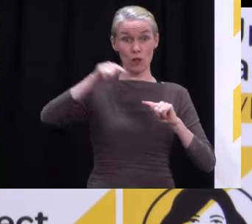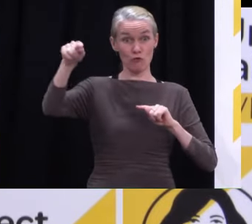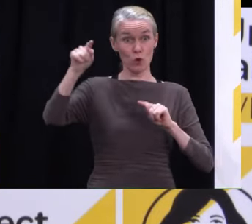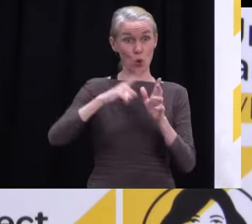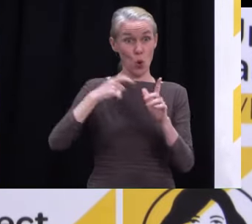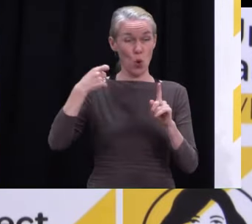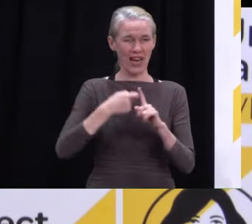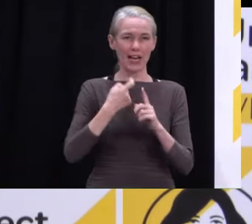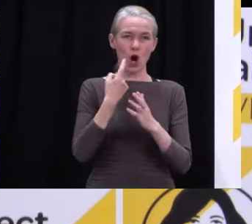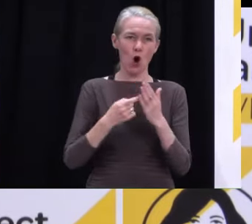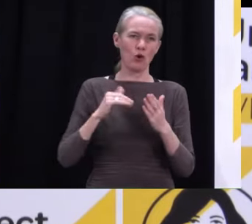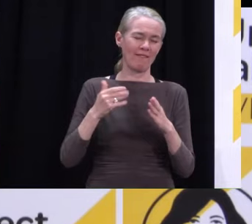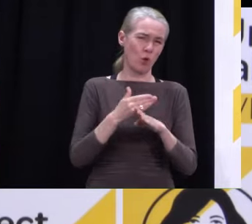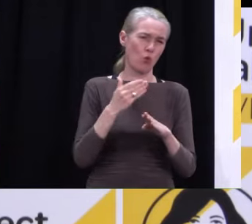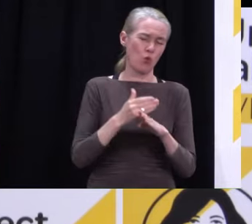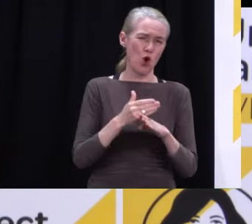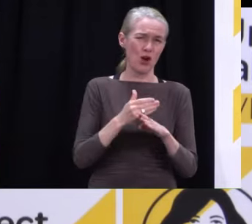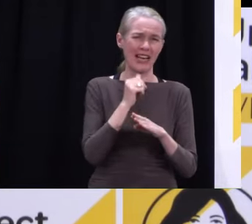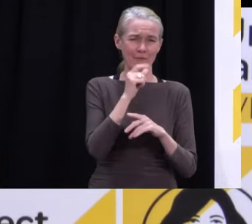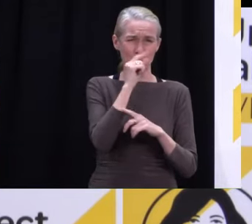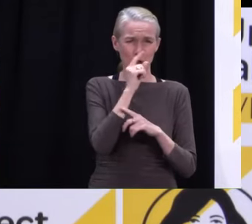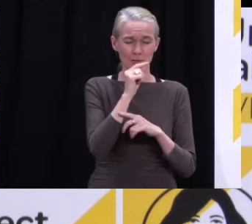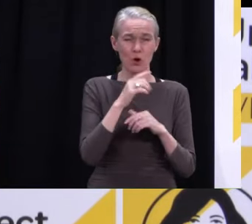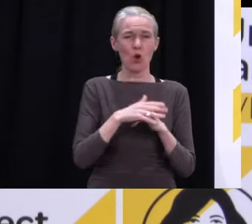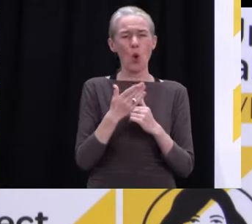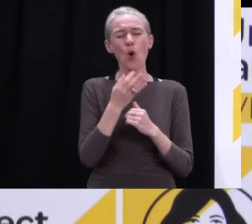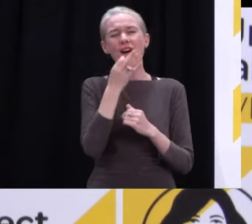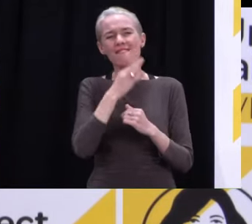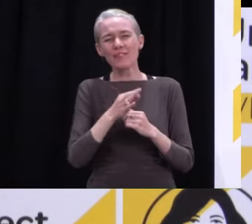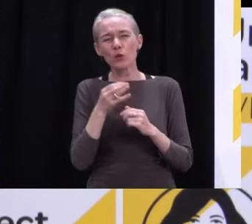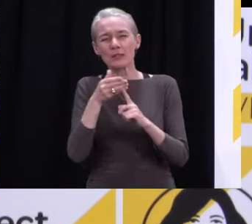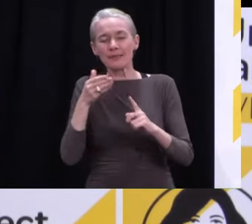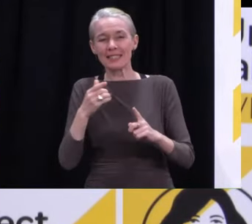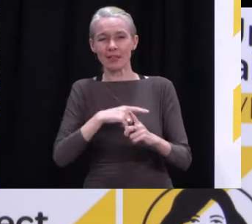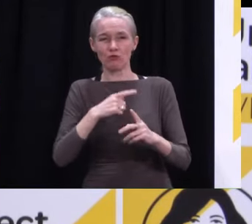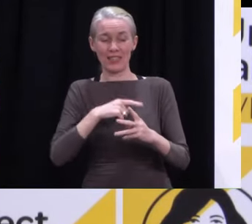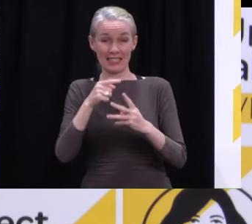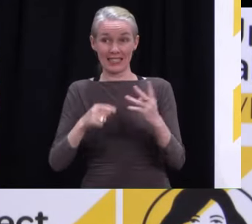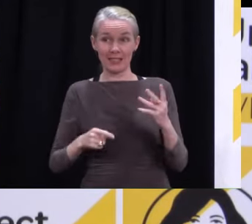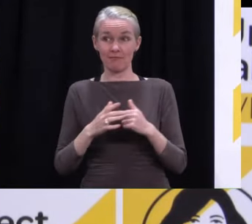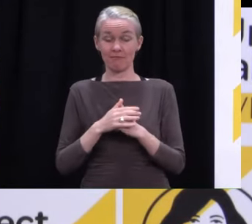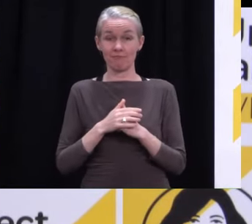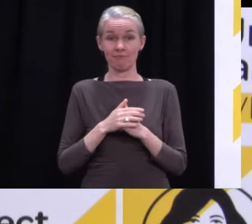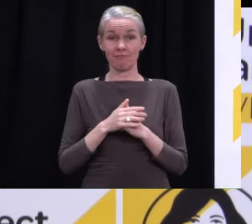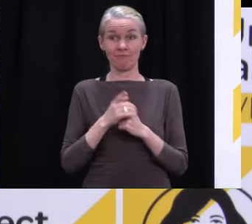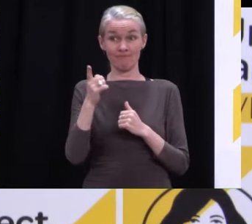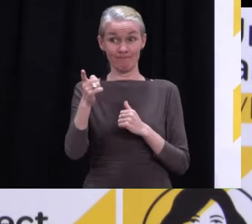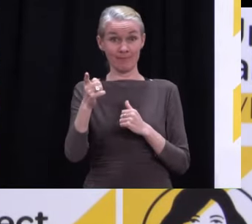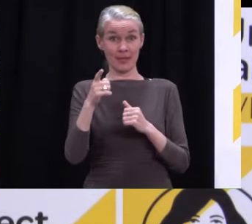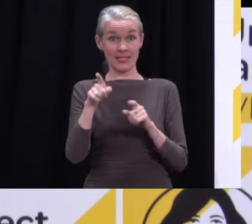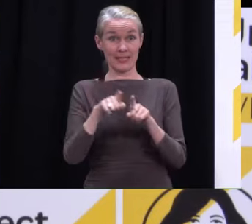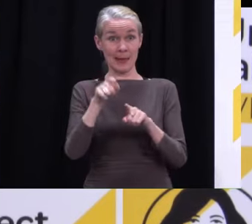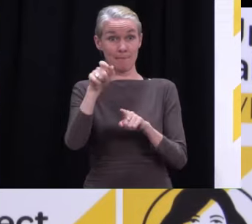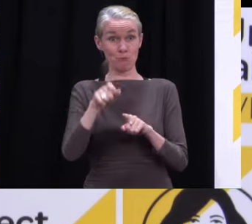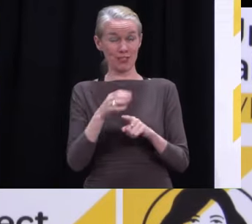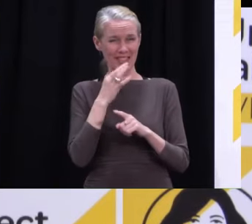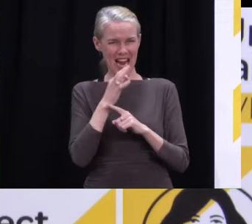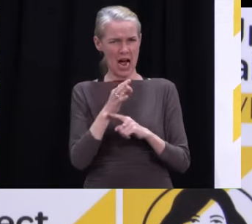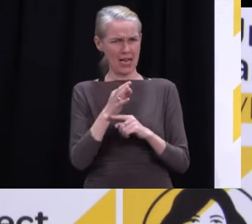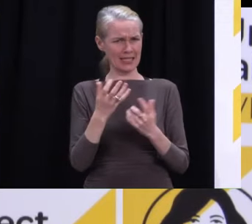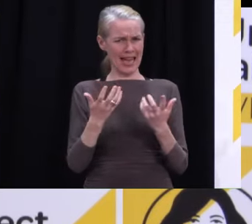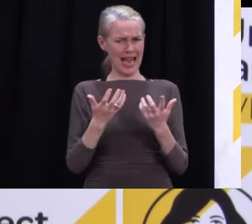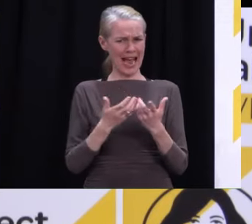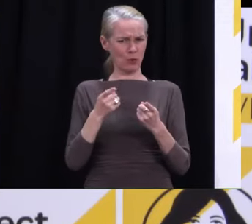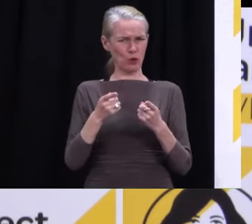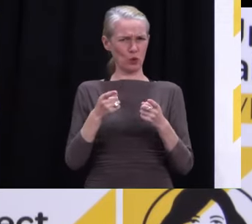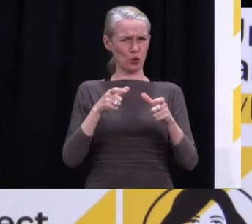Auckland. How that be enforced logistically? Yeah. So we have the same. Again, it's a bit more light touch there for the Northern